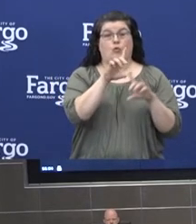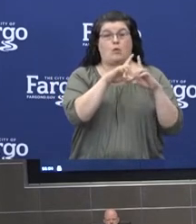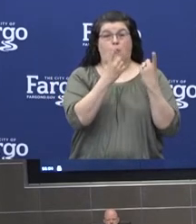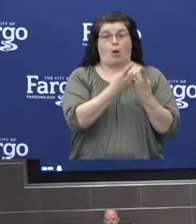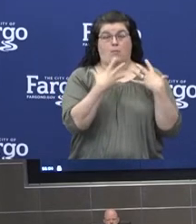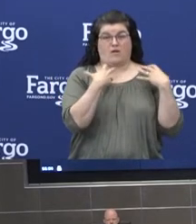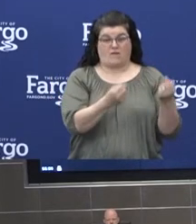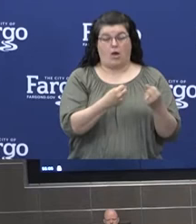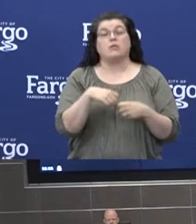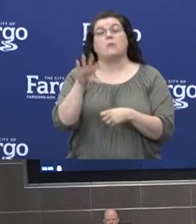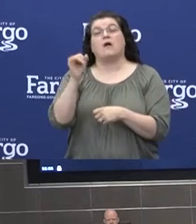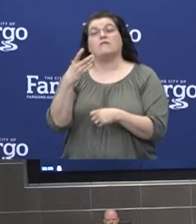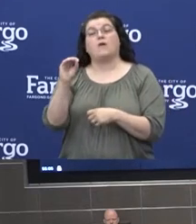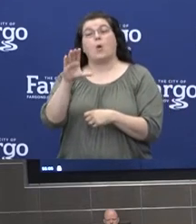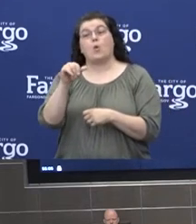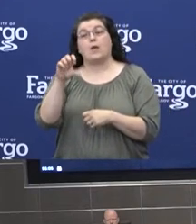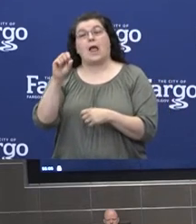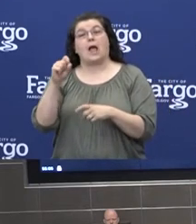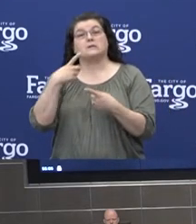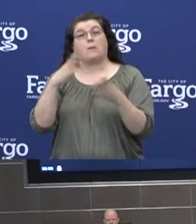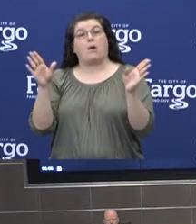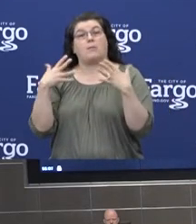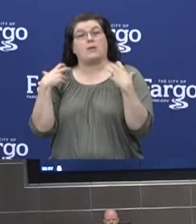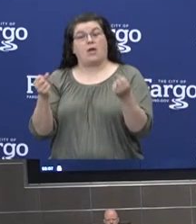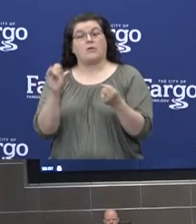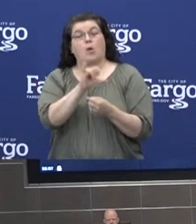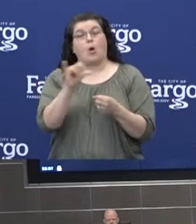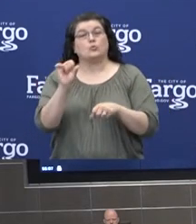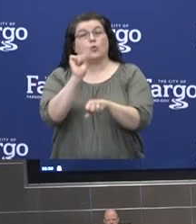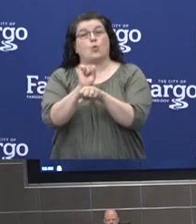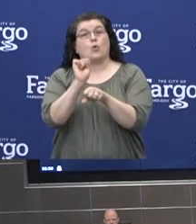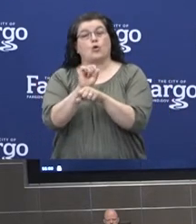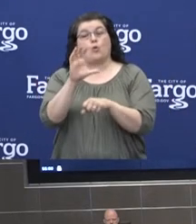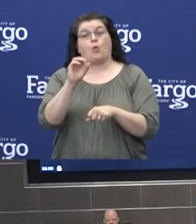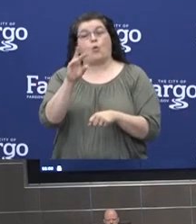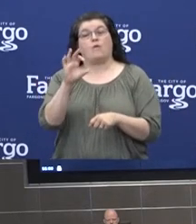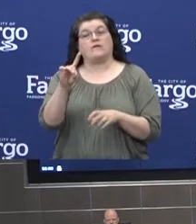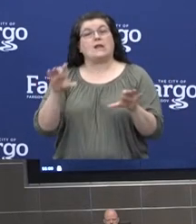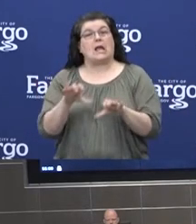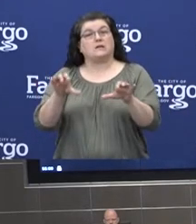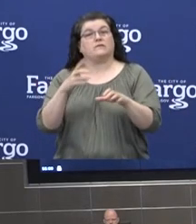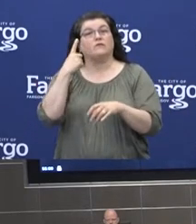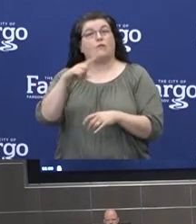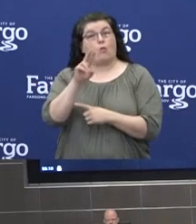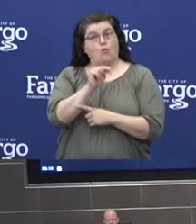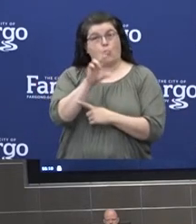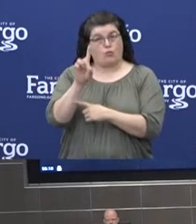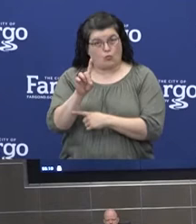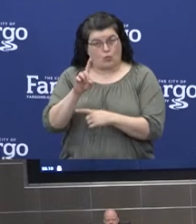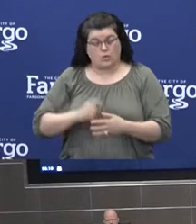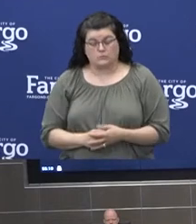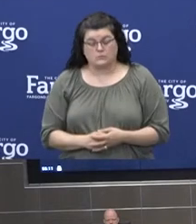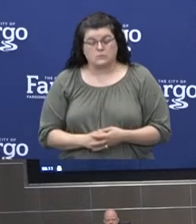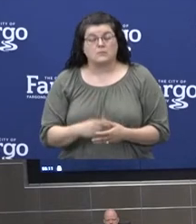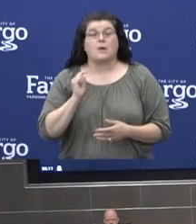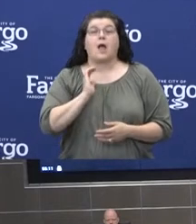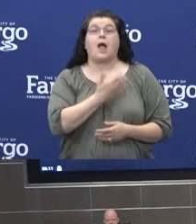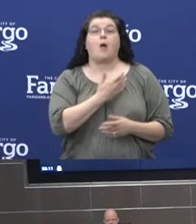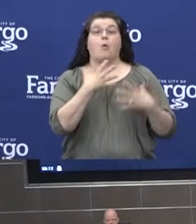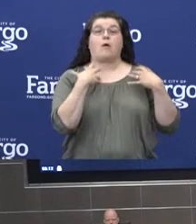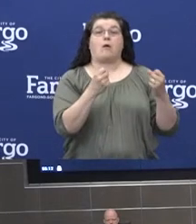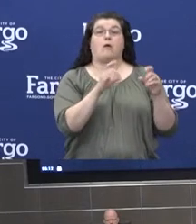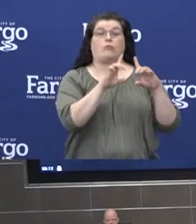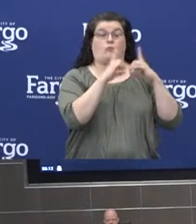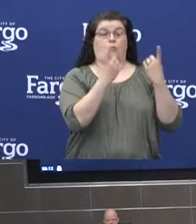Cass Public Health has led local coordination and response efforts for COVID activities on the North Dakota side. Our Health Department Operations, Department